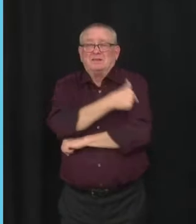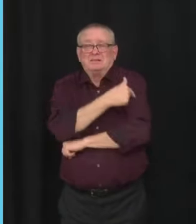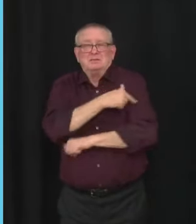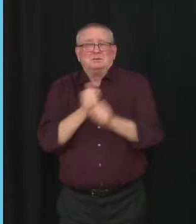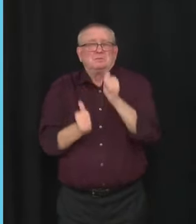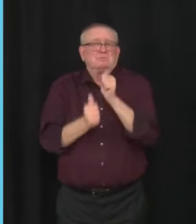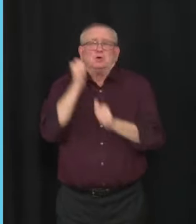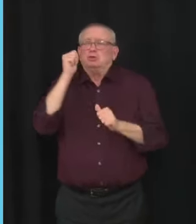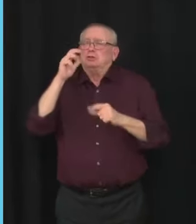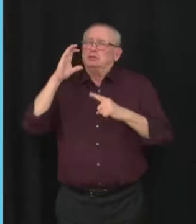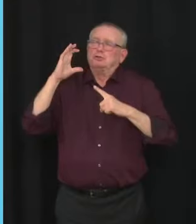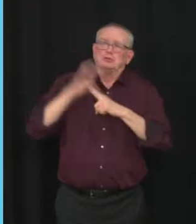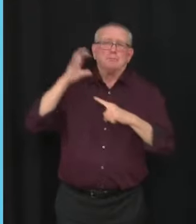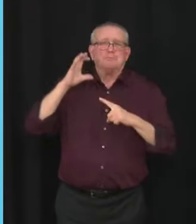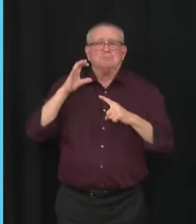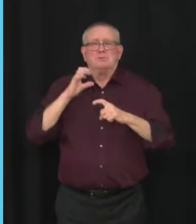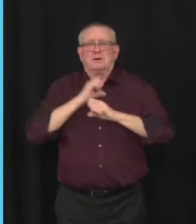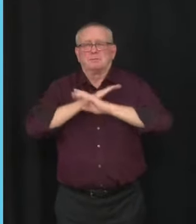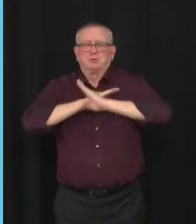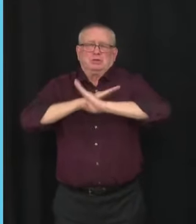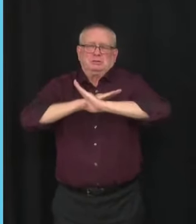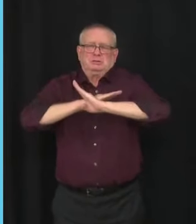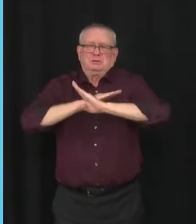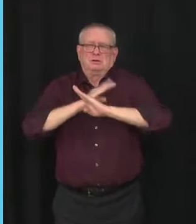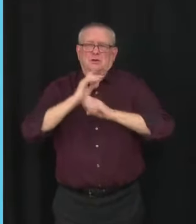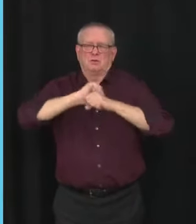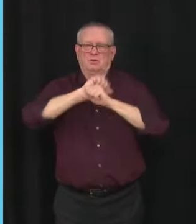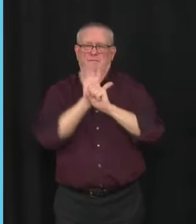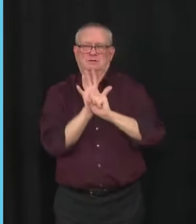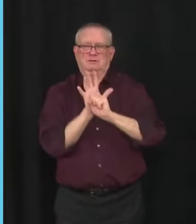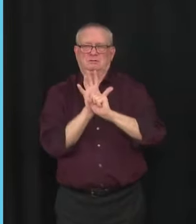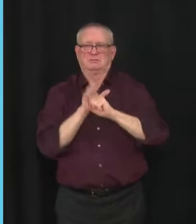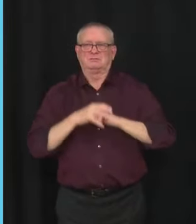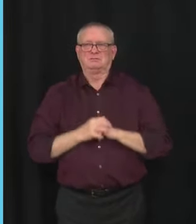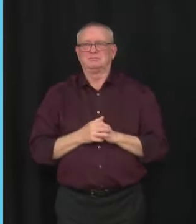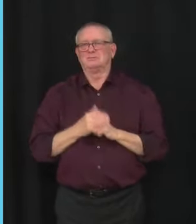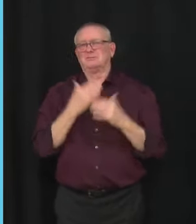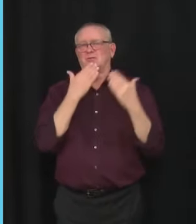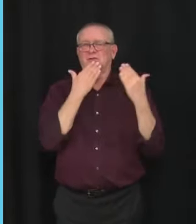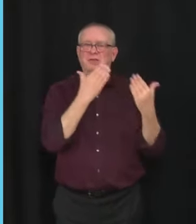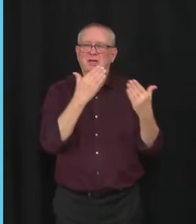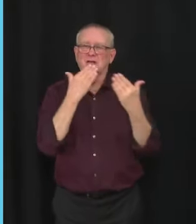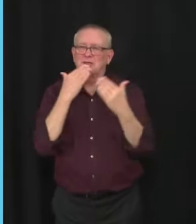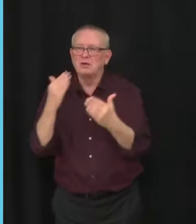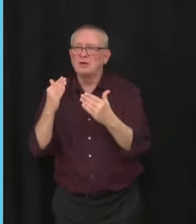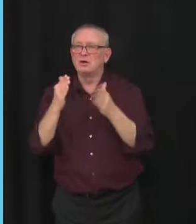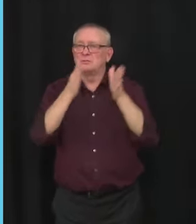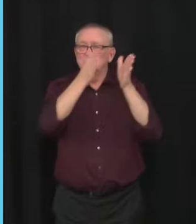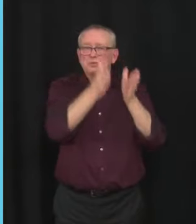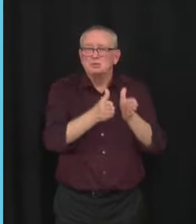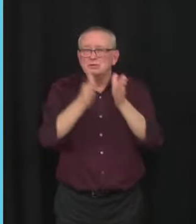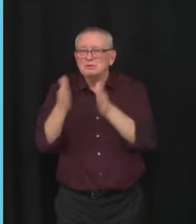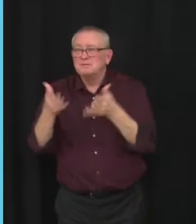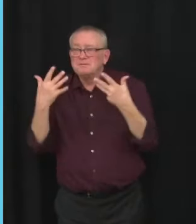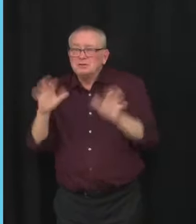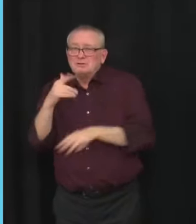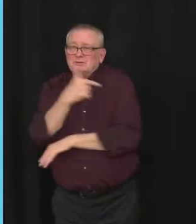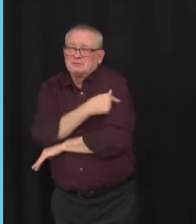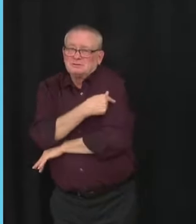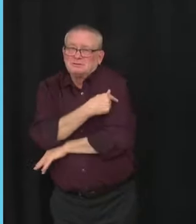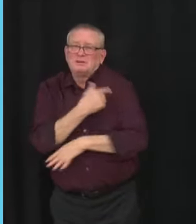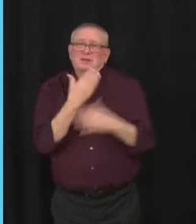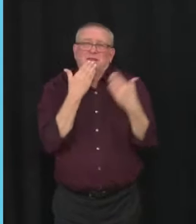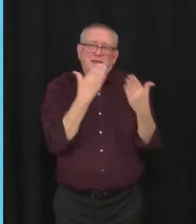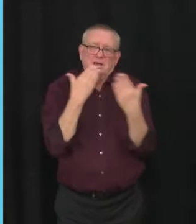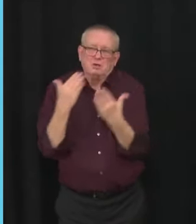so we need to use them to our full advantage. Thank you to every Albertan who's been vaccinated and to every young Albertan who is